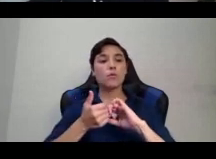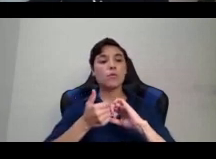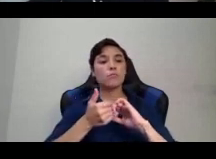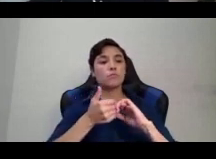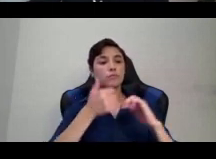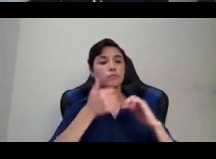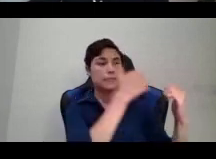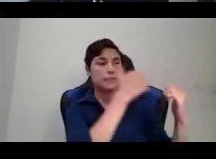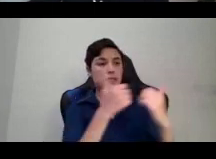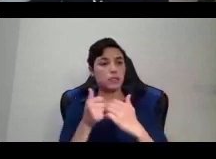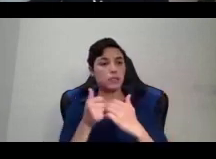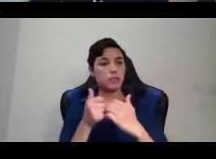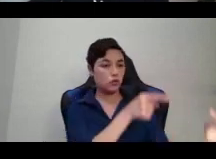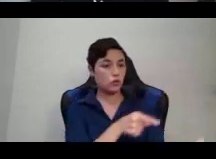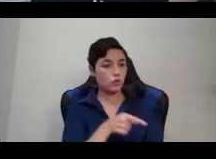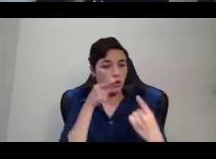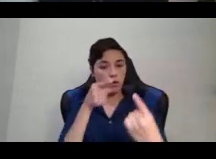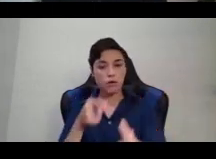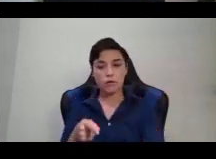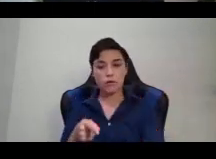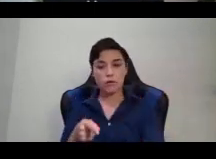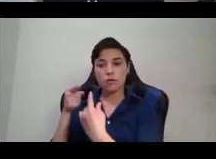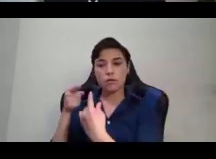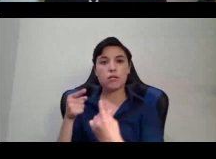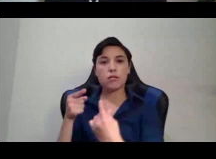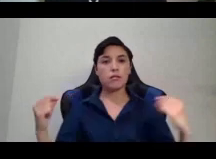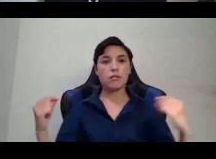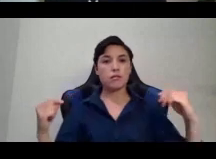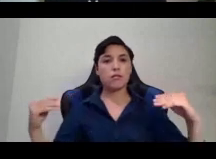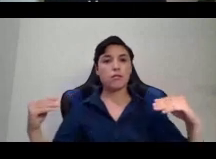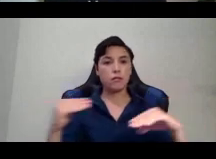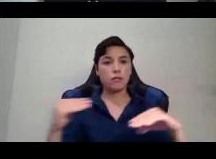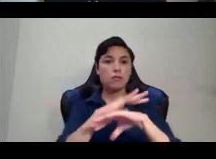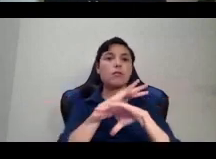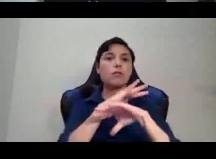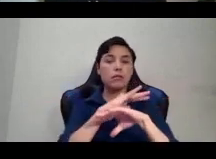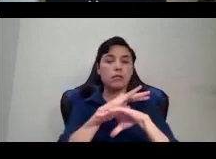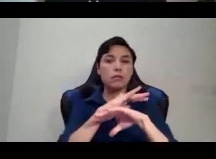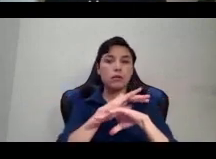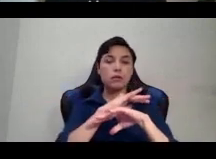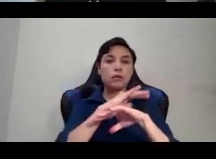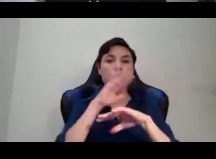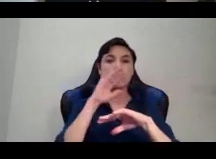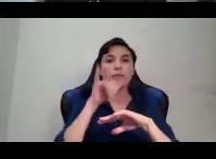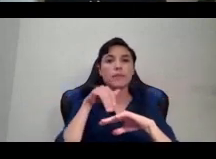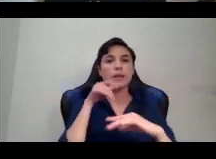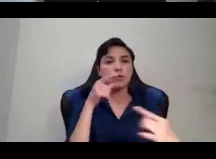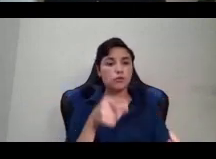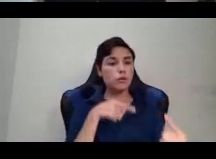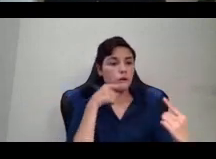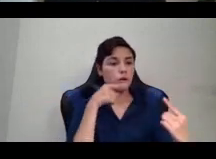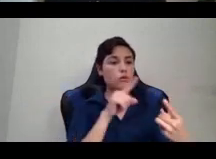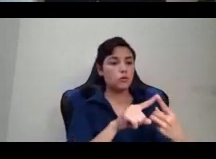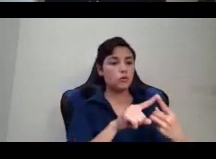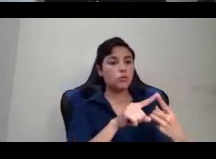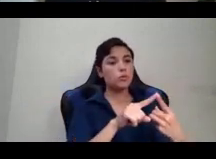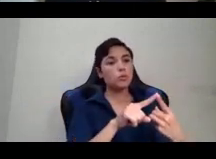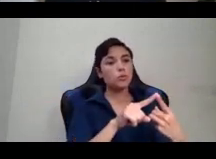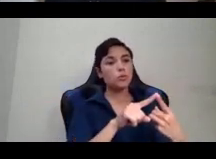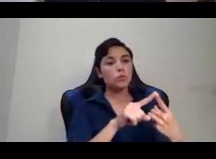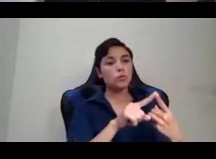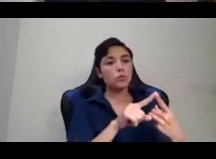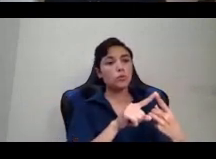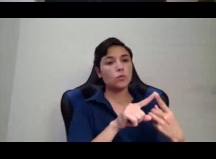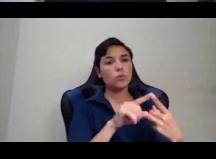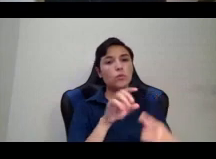conversation with one another, the struggle to decolonize our land and our world and to